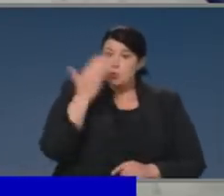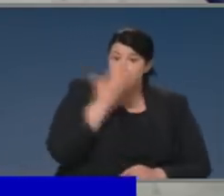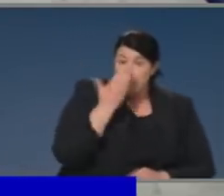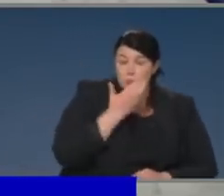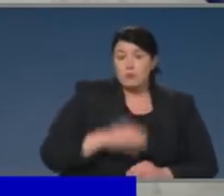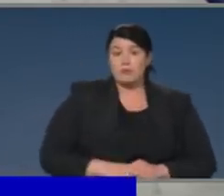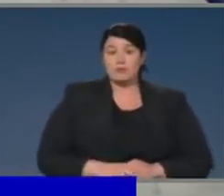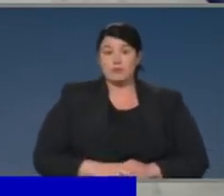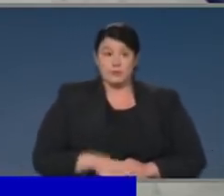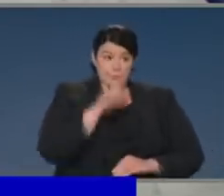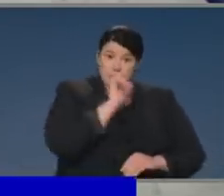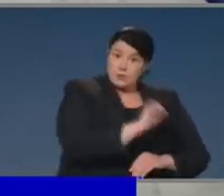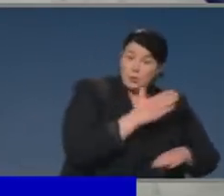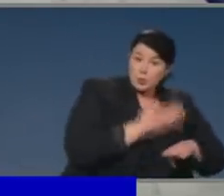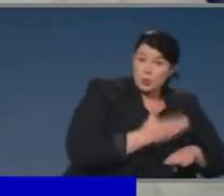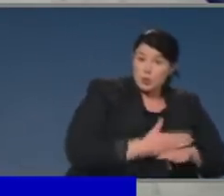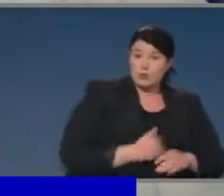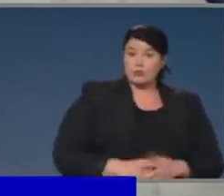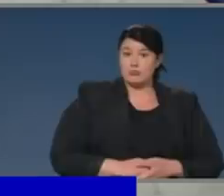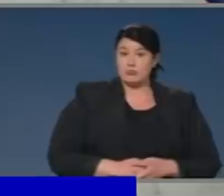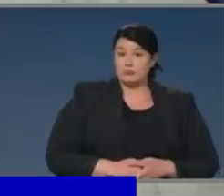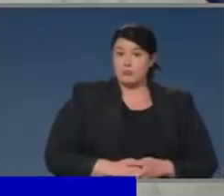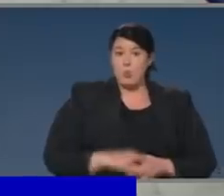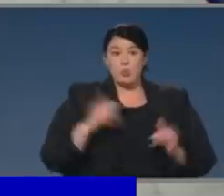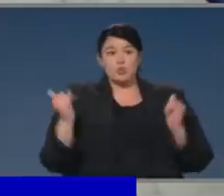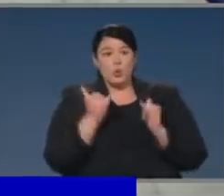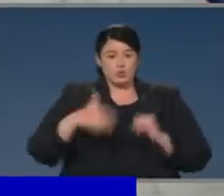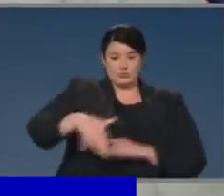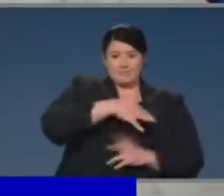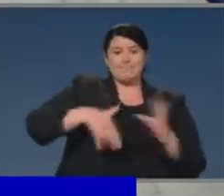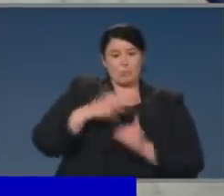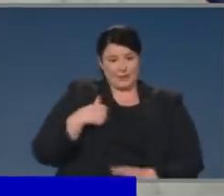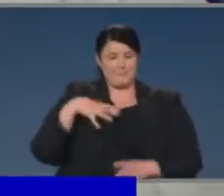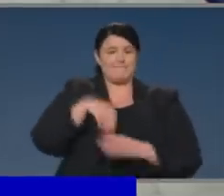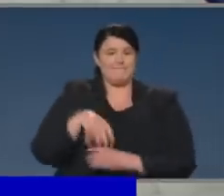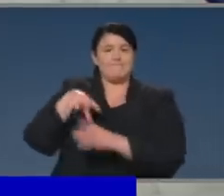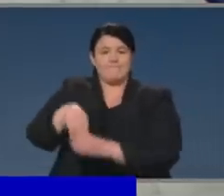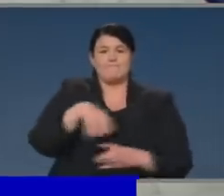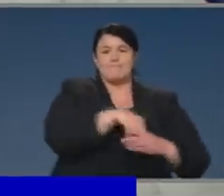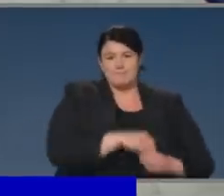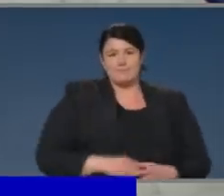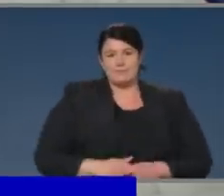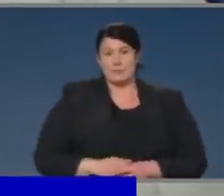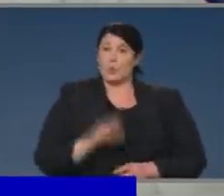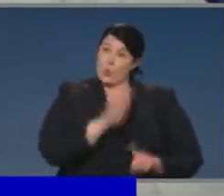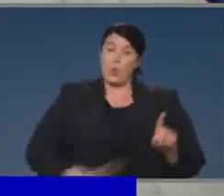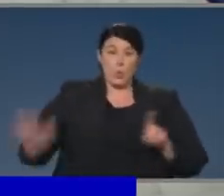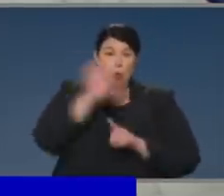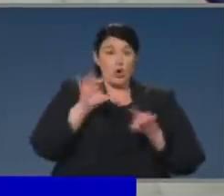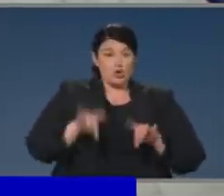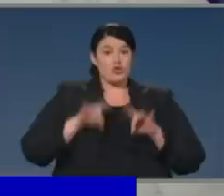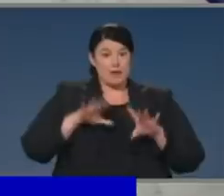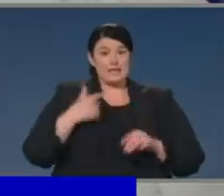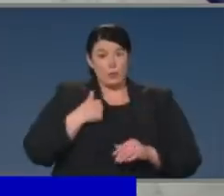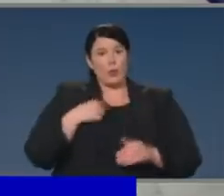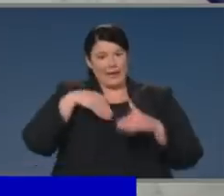be where people work and what they do in their community. So the plan and the jurisdictions have all signed up to say we want to reach